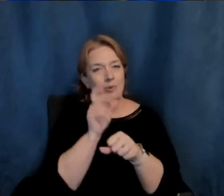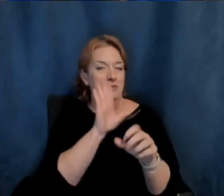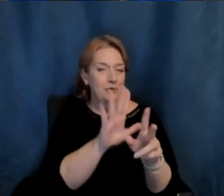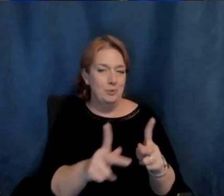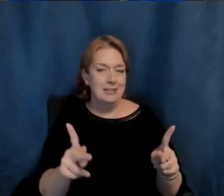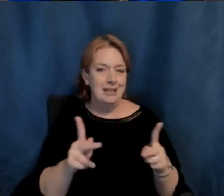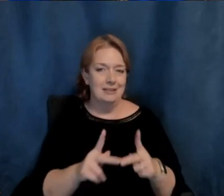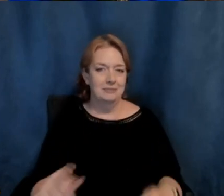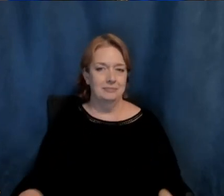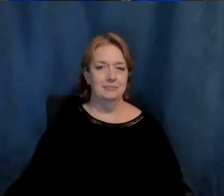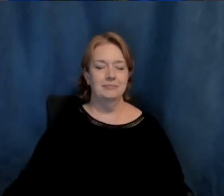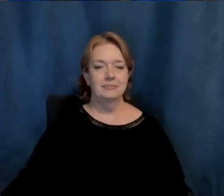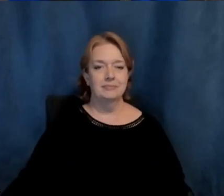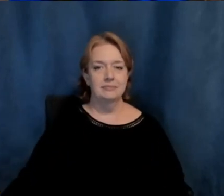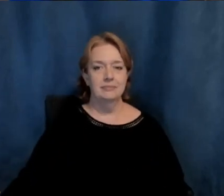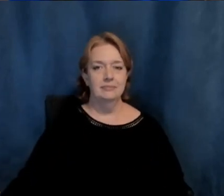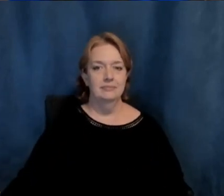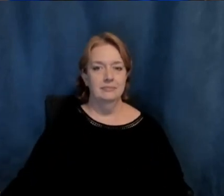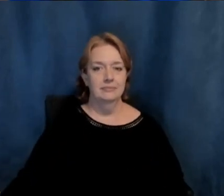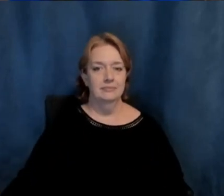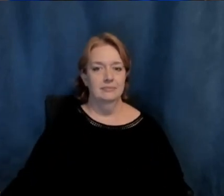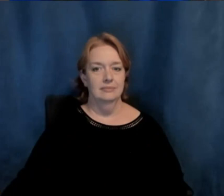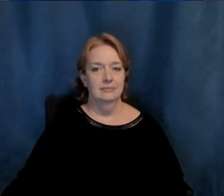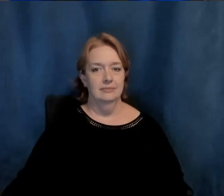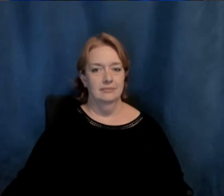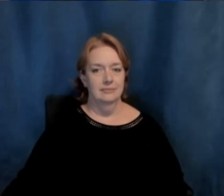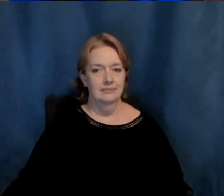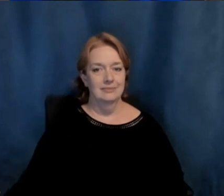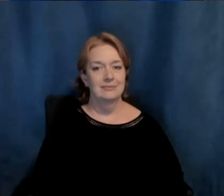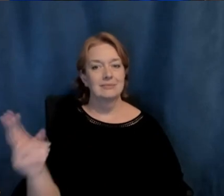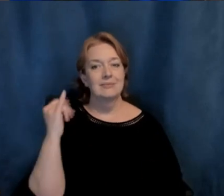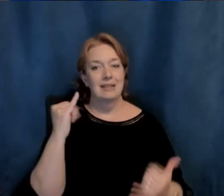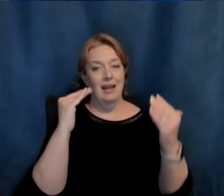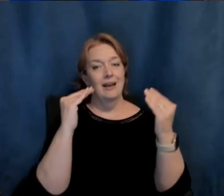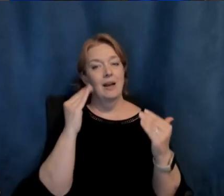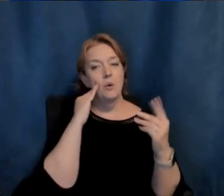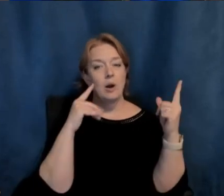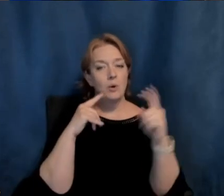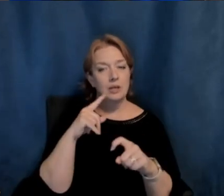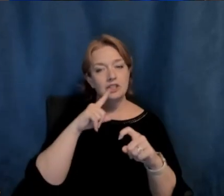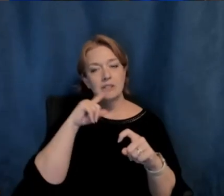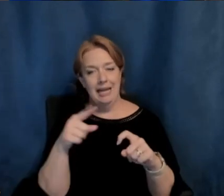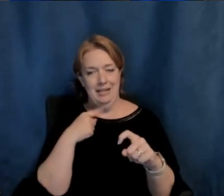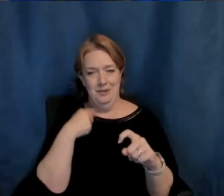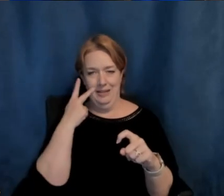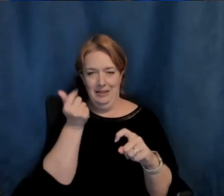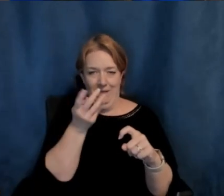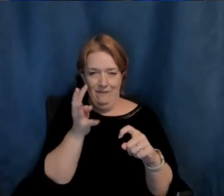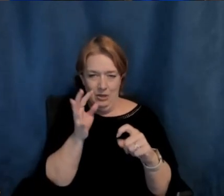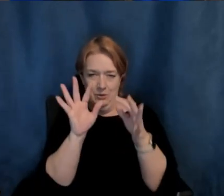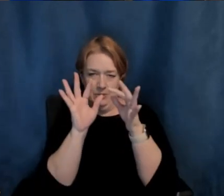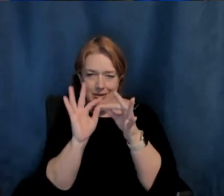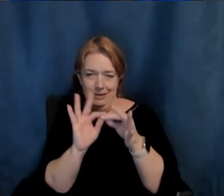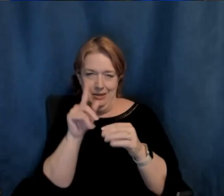We're now going to move into the Q&A portion of this presentation. I see a few questions sort of trickling in. So once again,